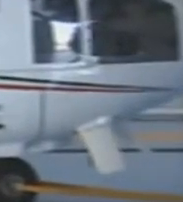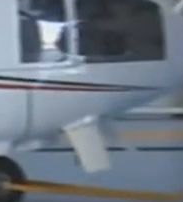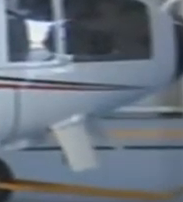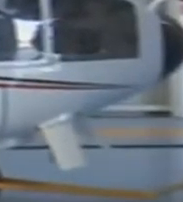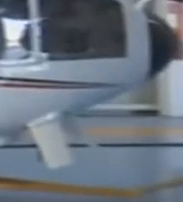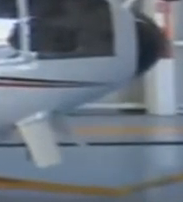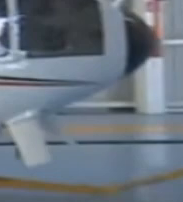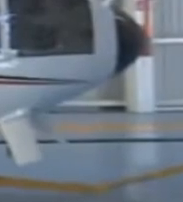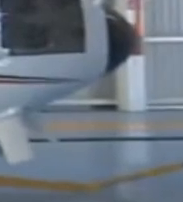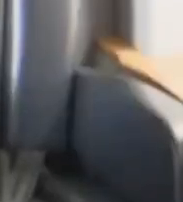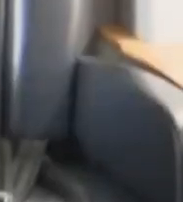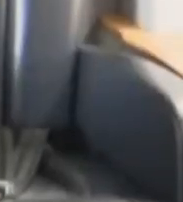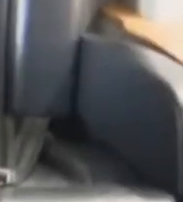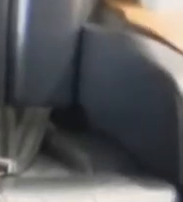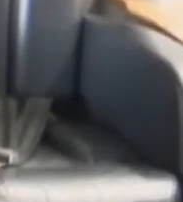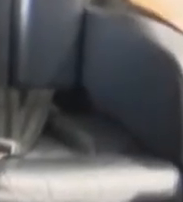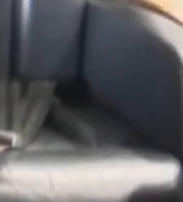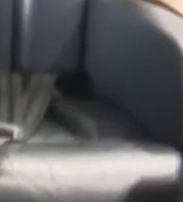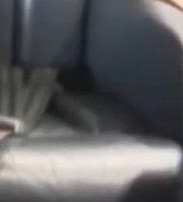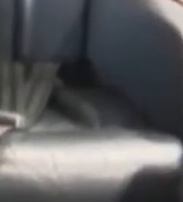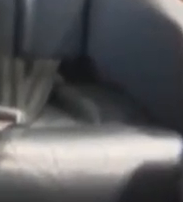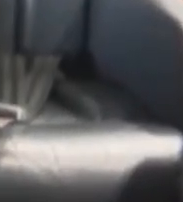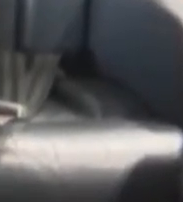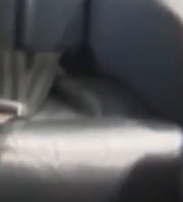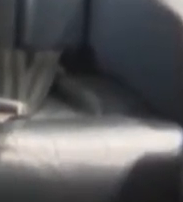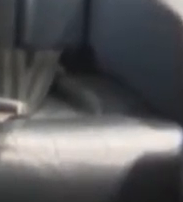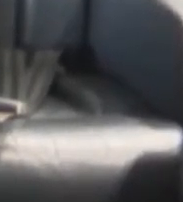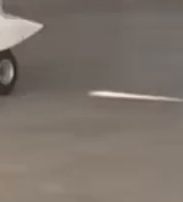EC-225LP.